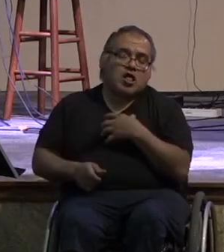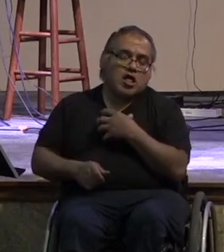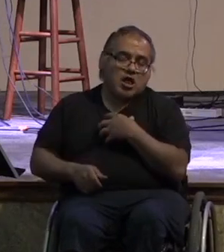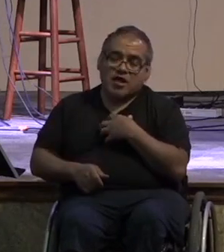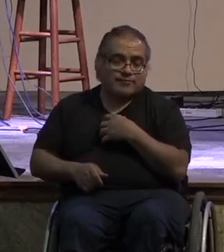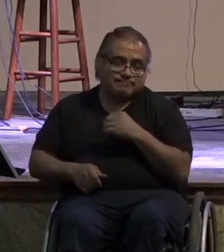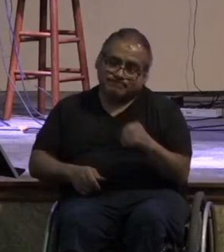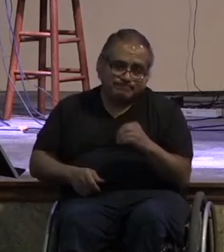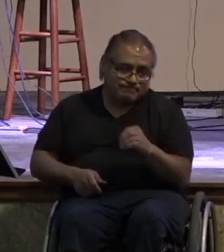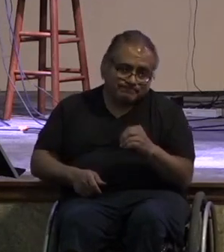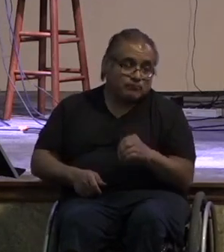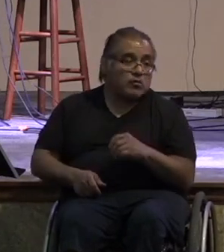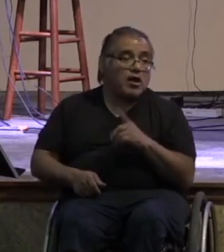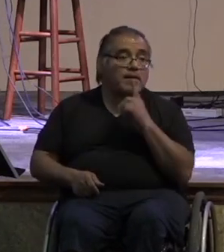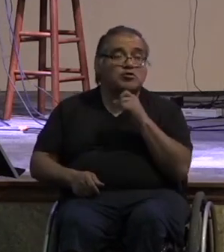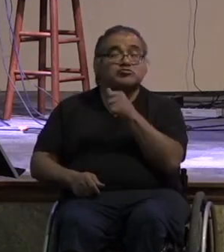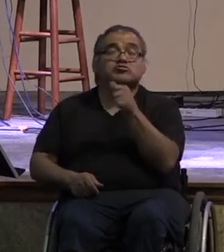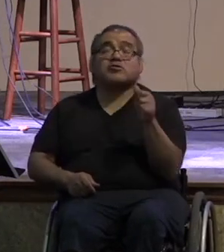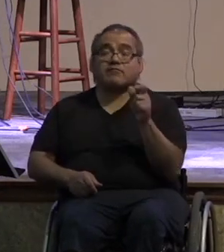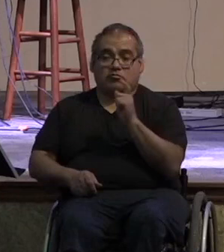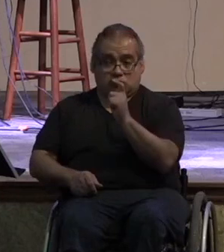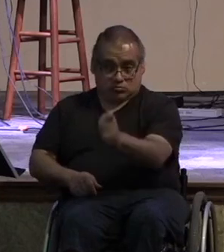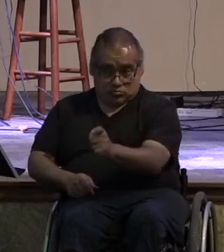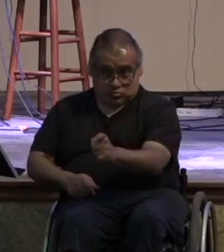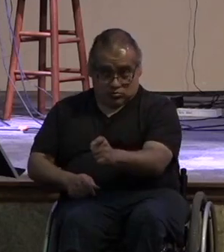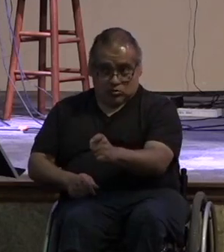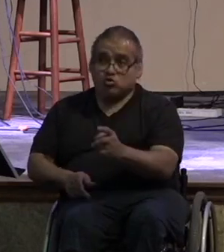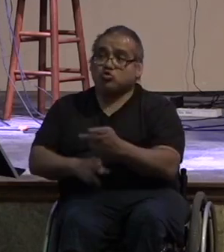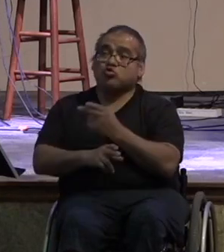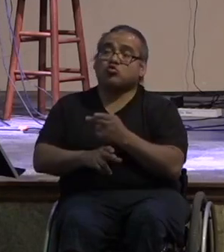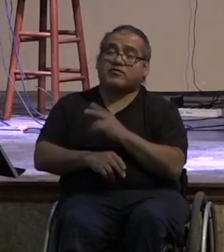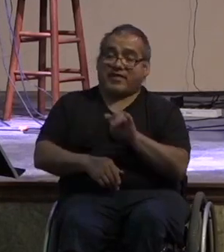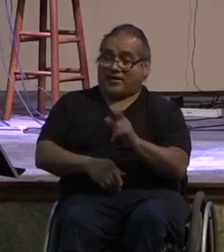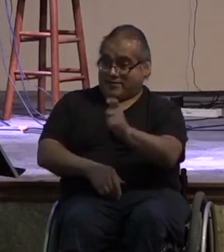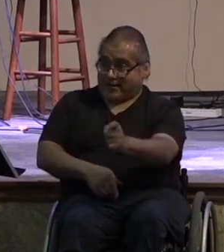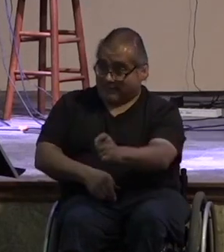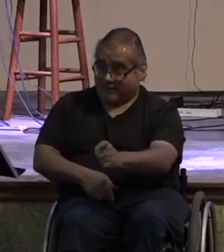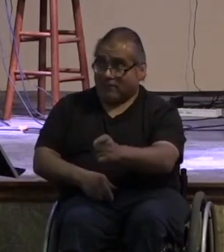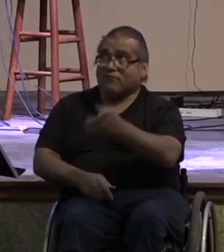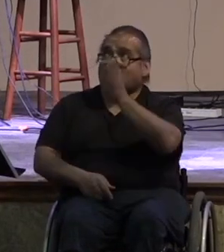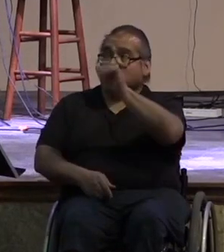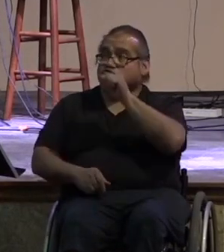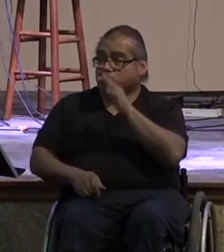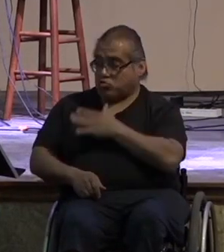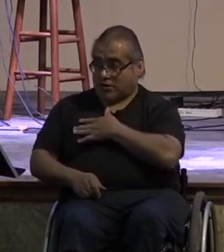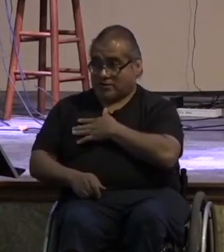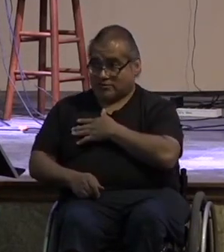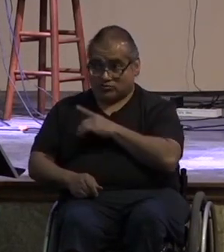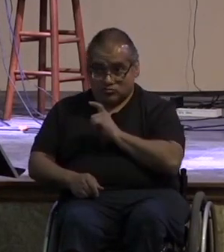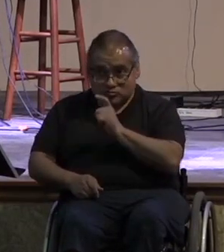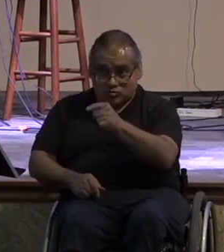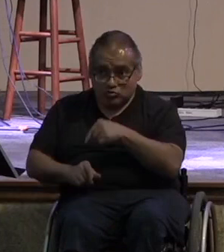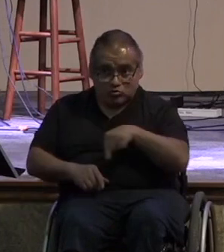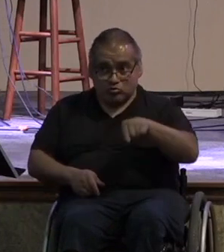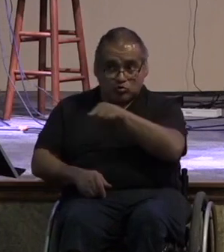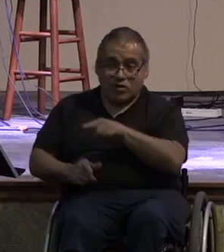each has received a gift use it to serve one another as good stewards of god's buried grace whoever speaks as one who